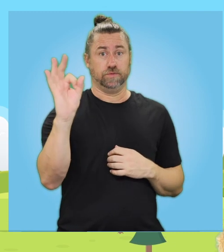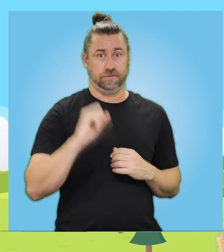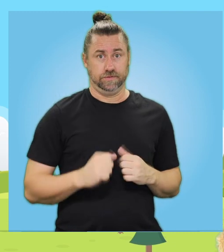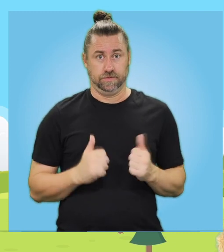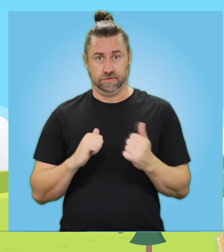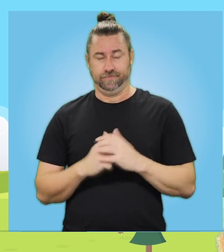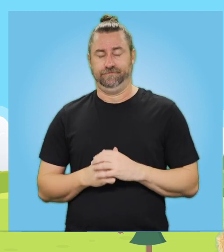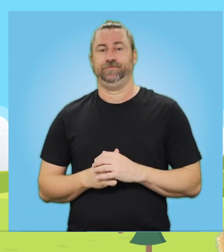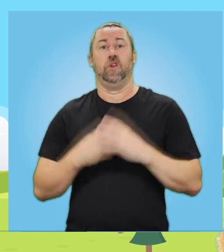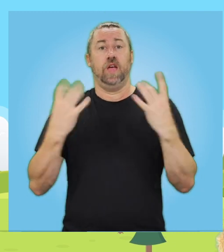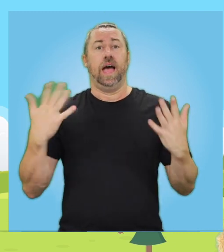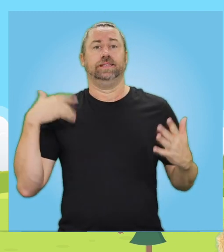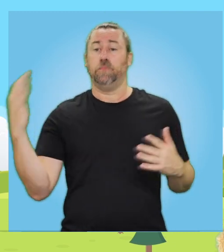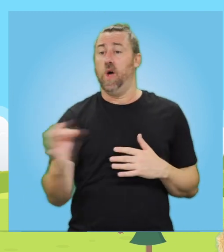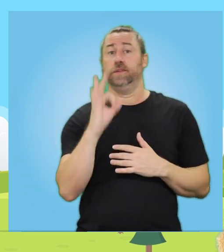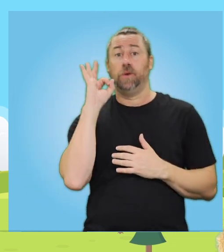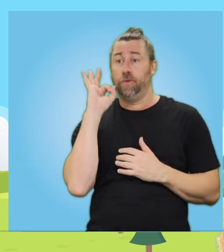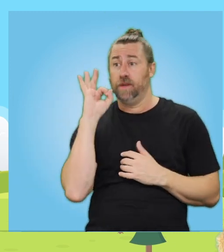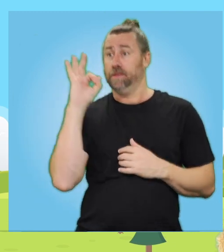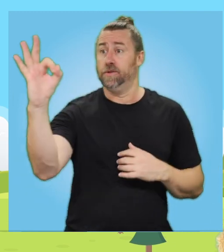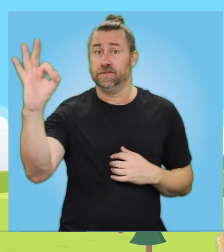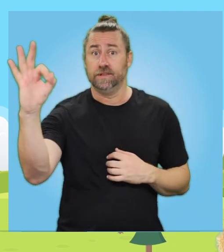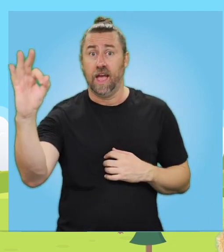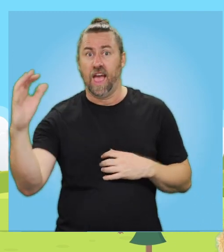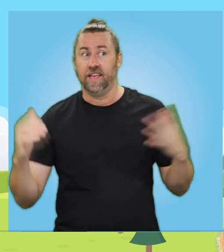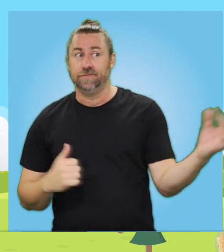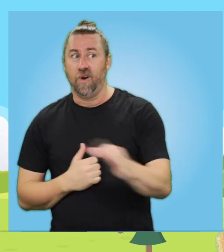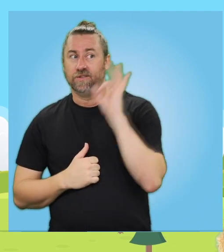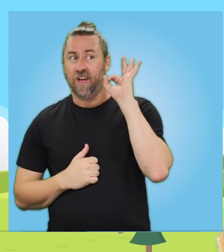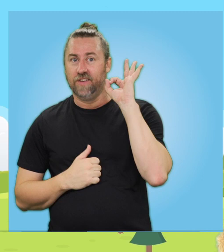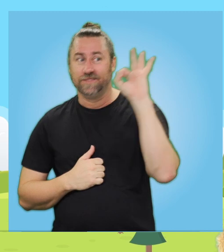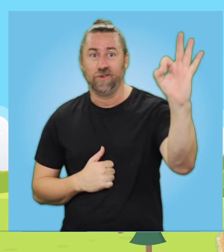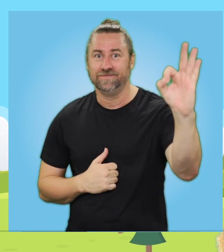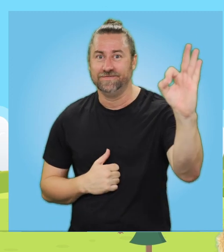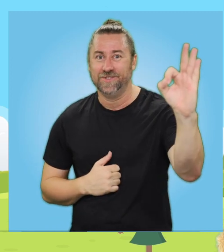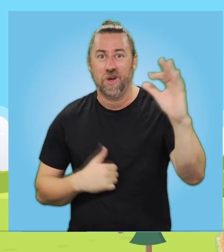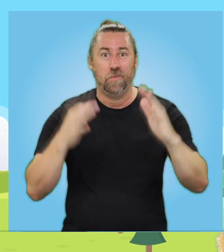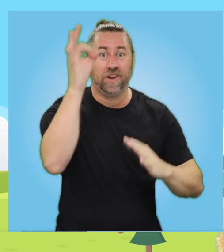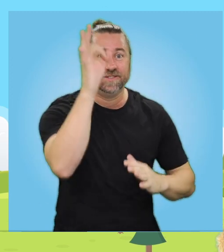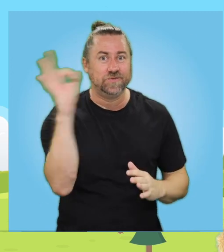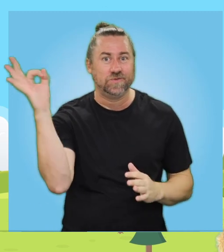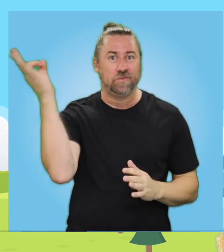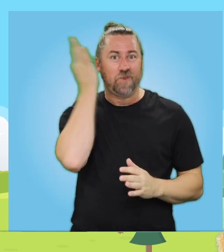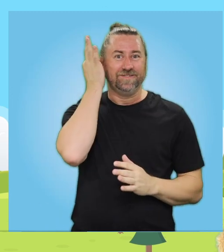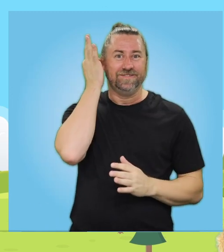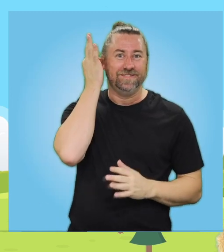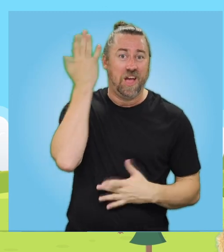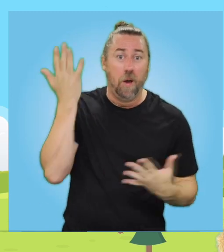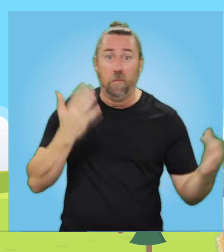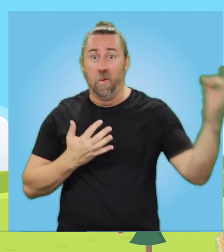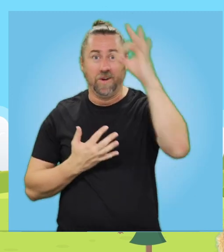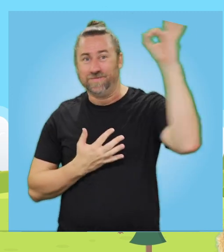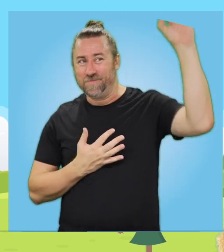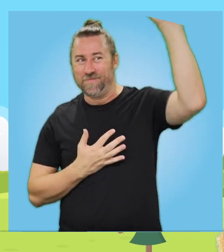Here. Put a spot over here and a spot over there. Put a spot on your ear